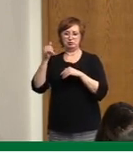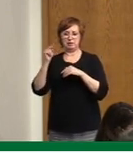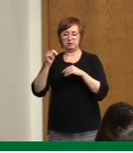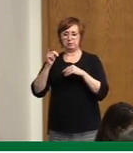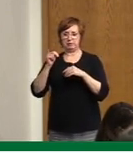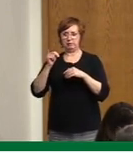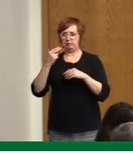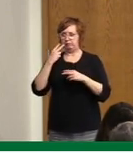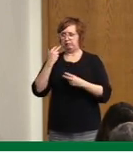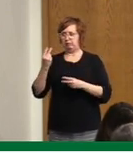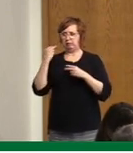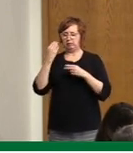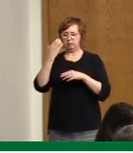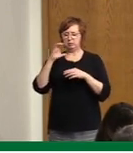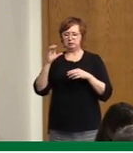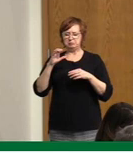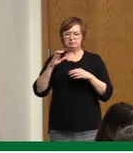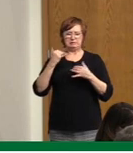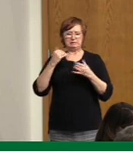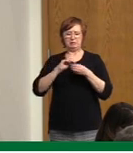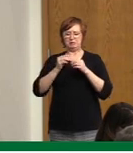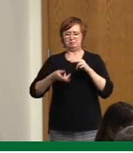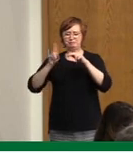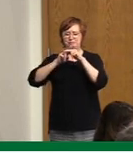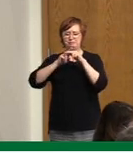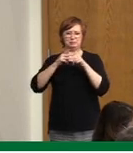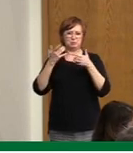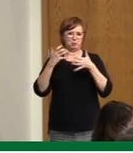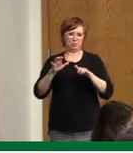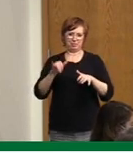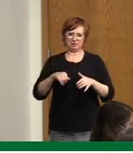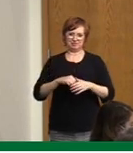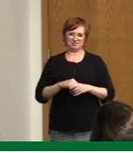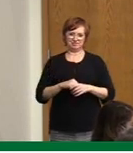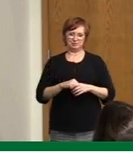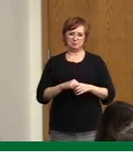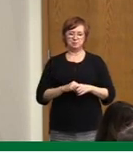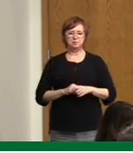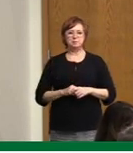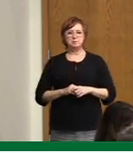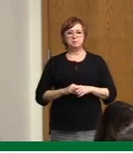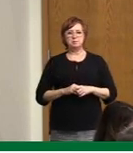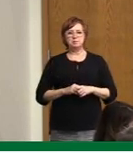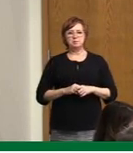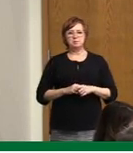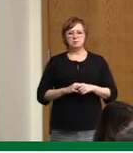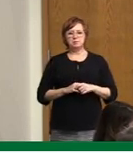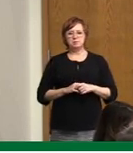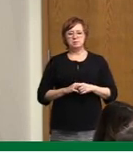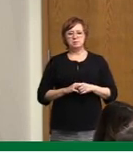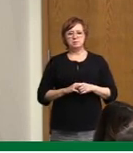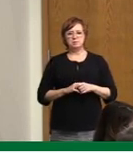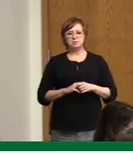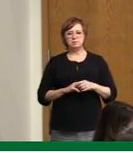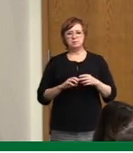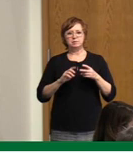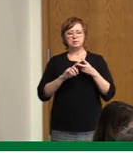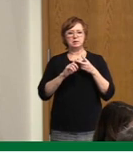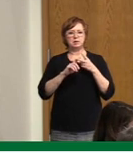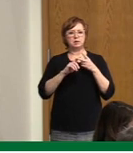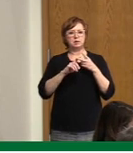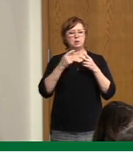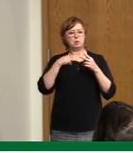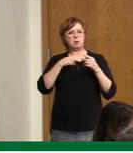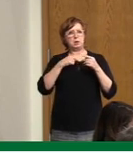thing this slide is showing that till such time that we are able to vaccinate a majority of the population, which really will hopefully start happening April,